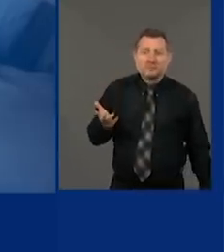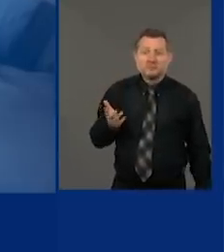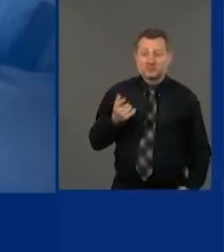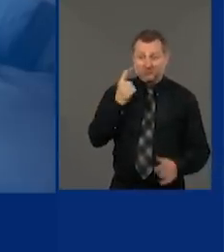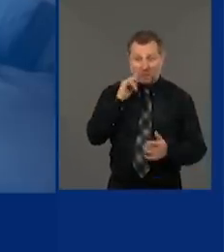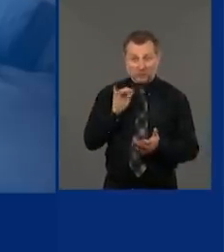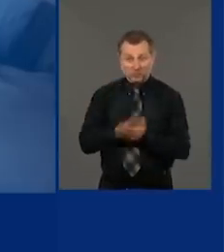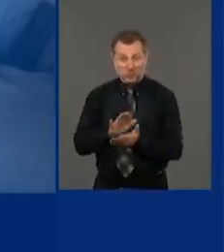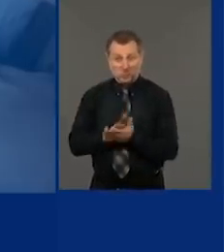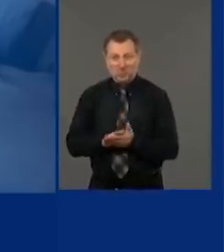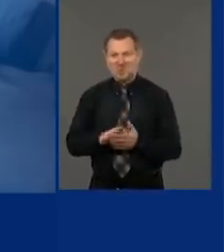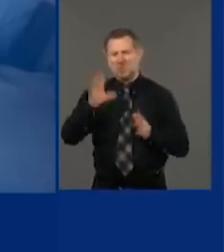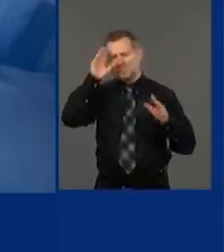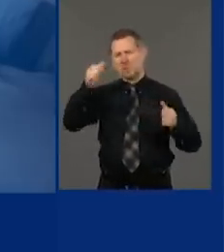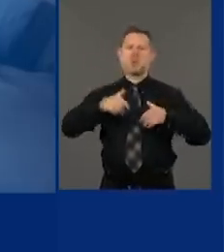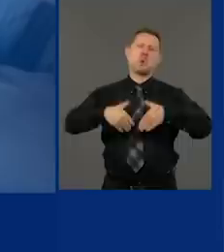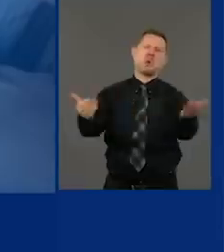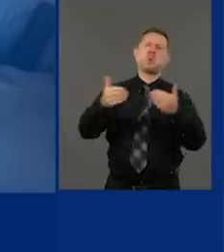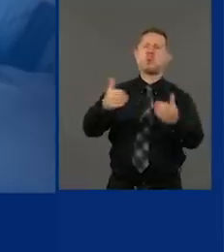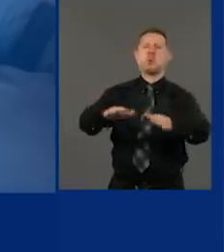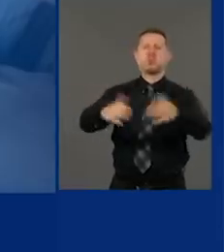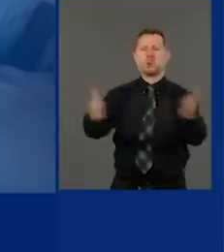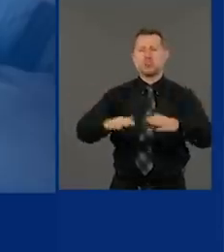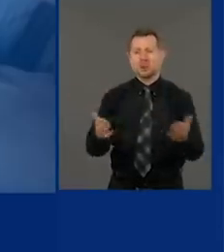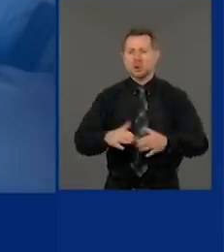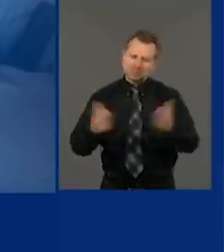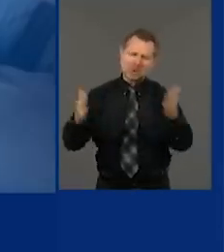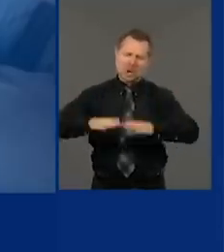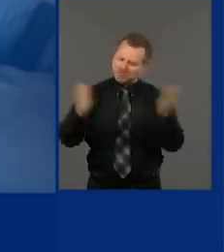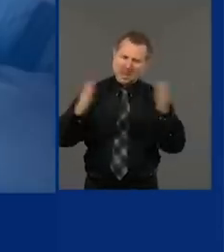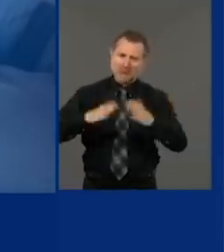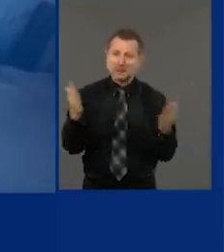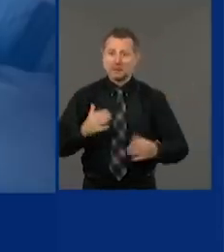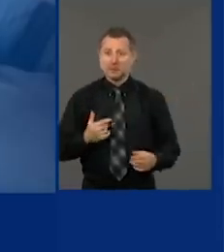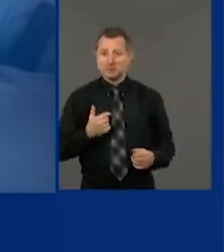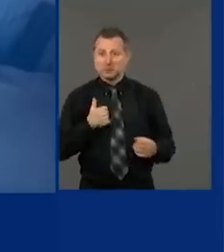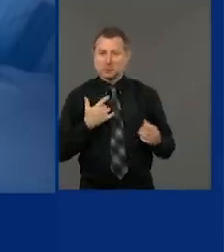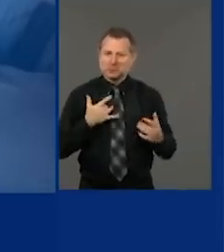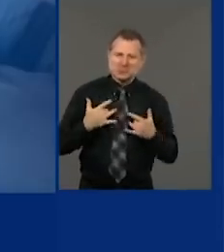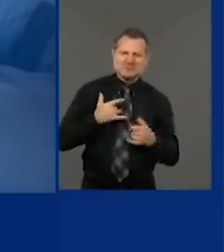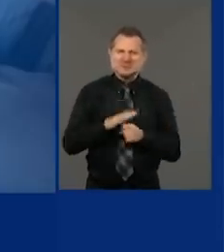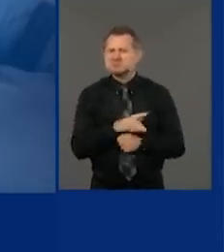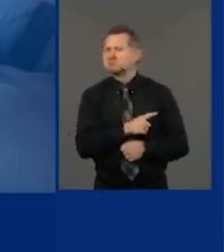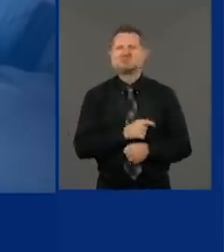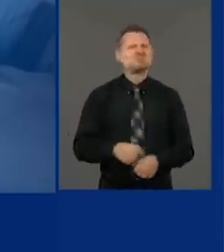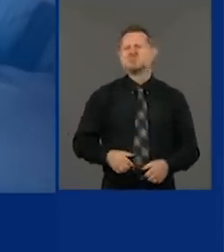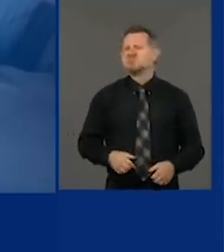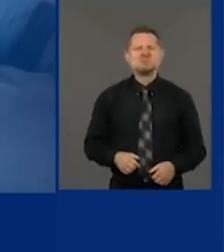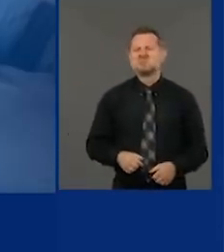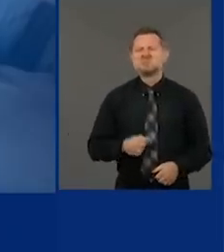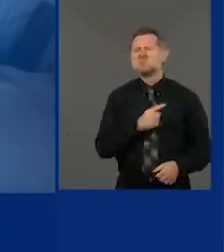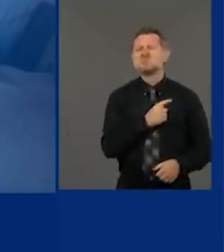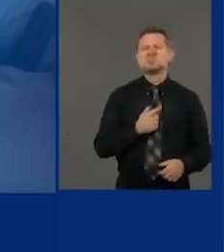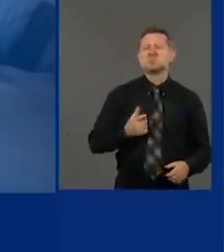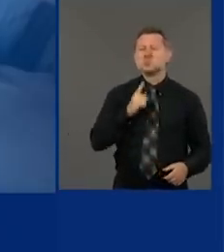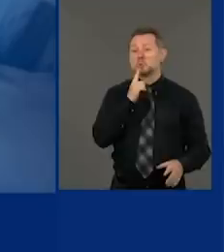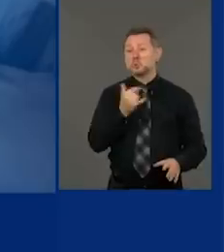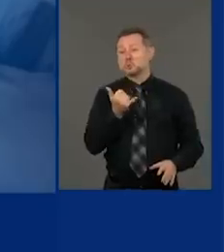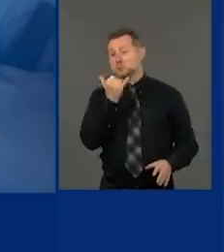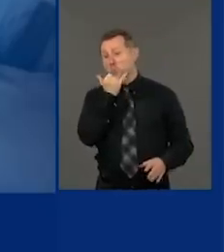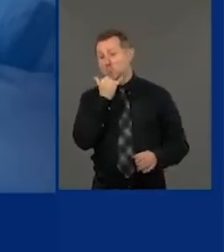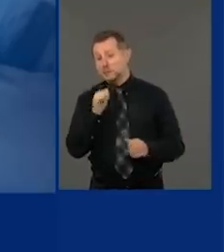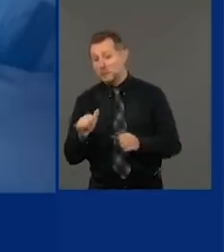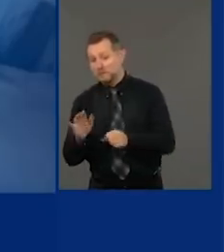Reopen the schools. Just open them up. Don't worry. Yeah. He was wrong on the economic